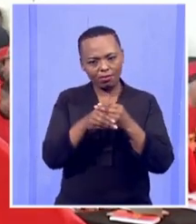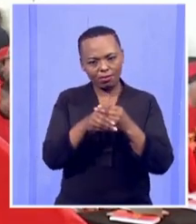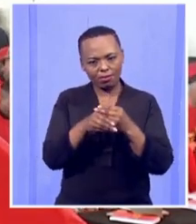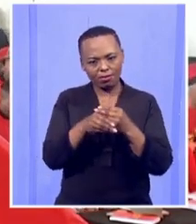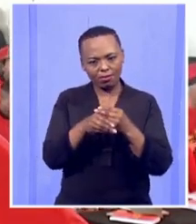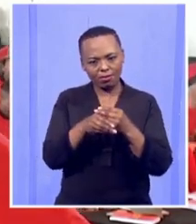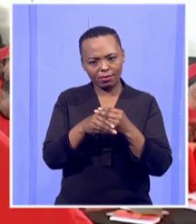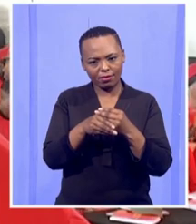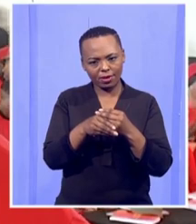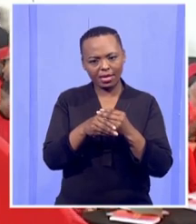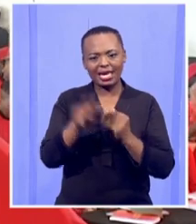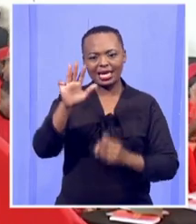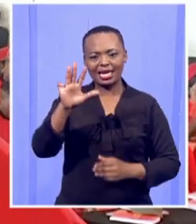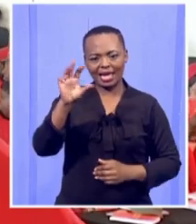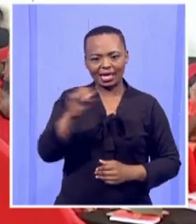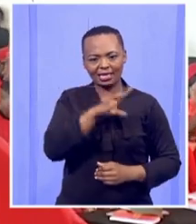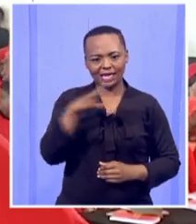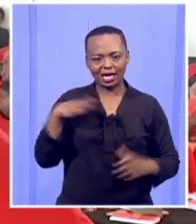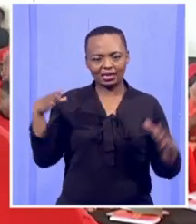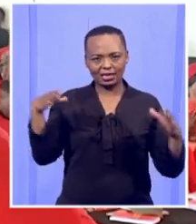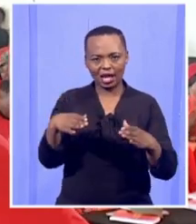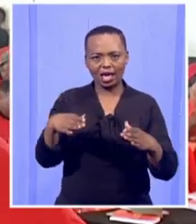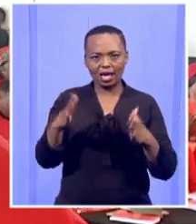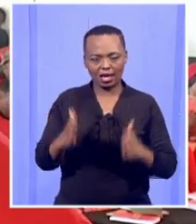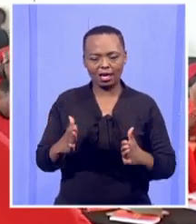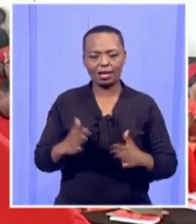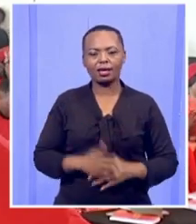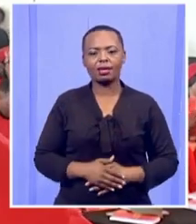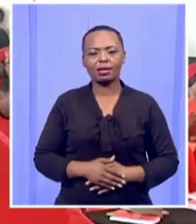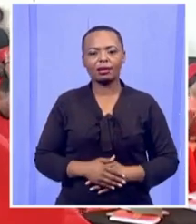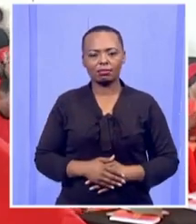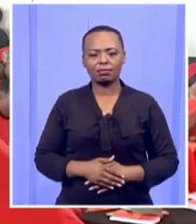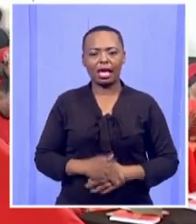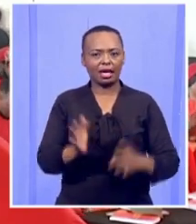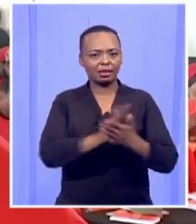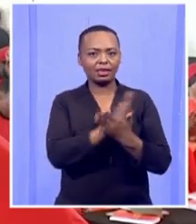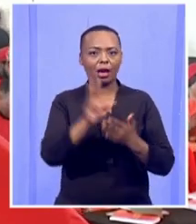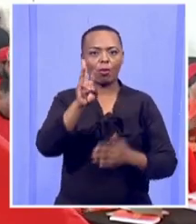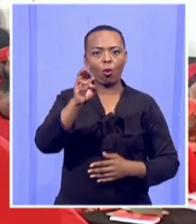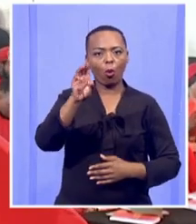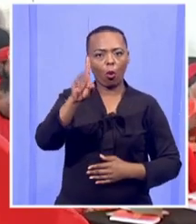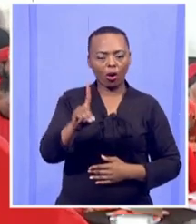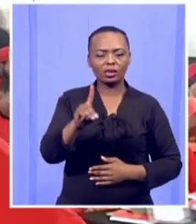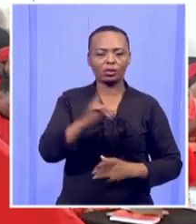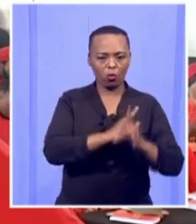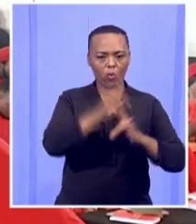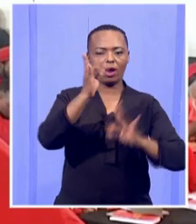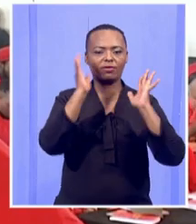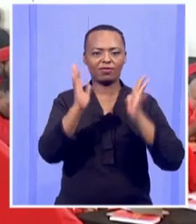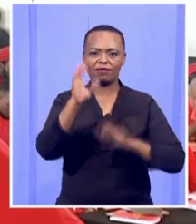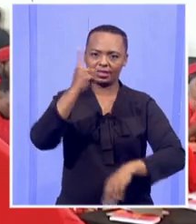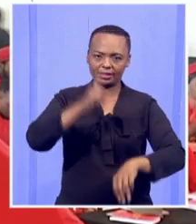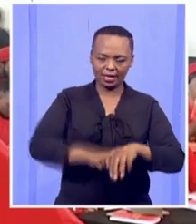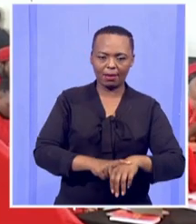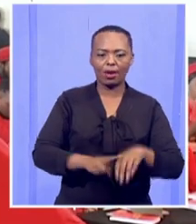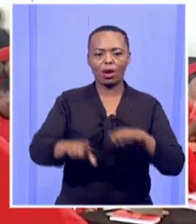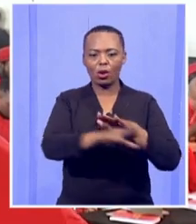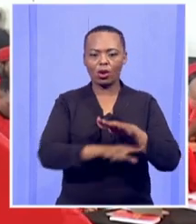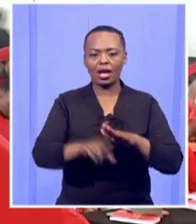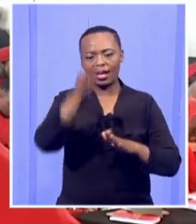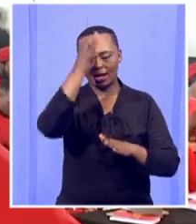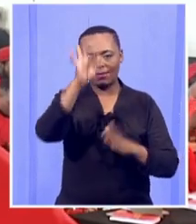90 councillors. We managed to own some of the awards for the first time in these local government elections,